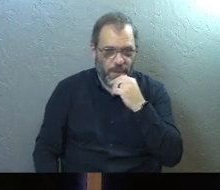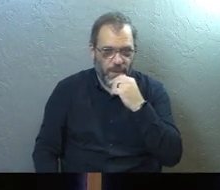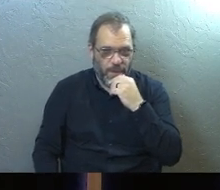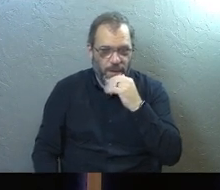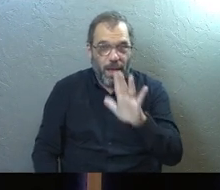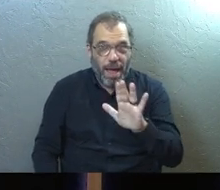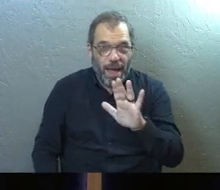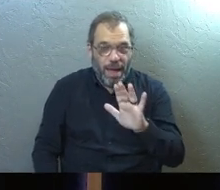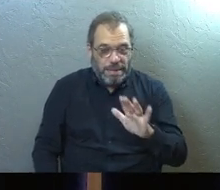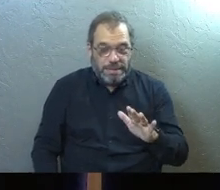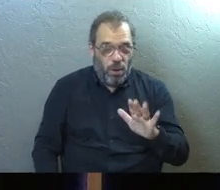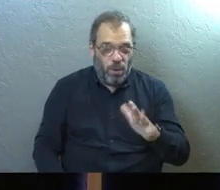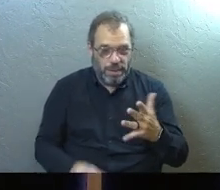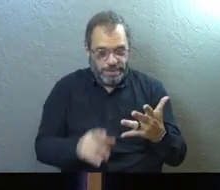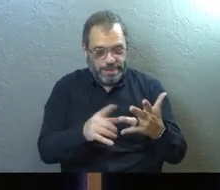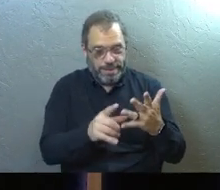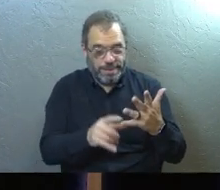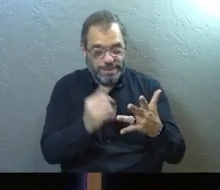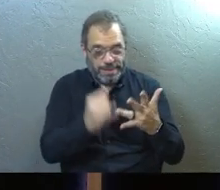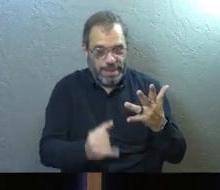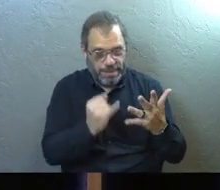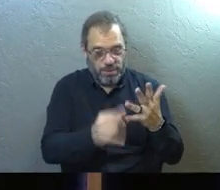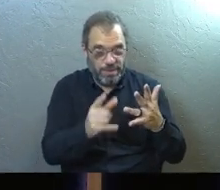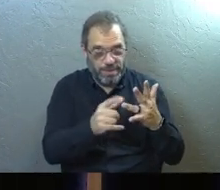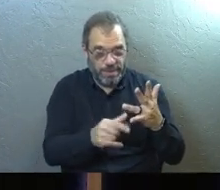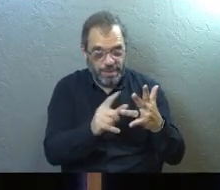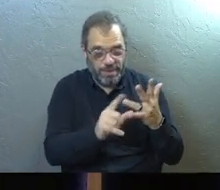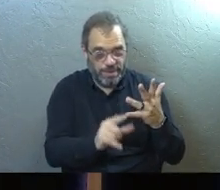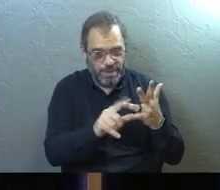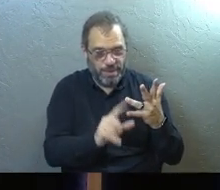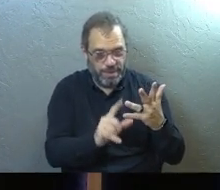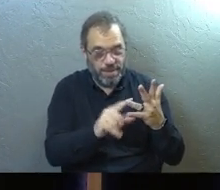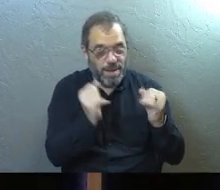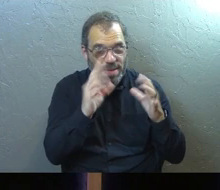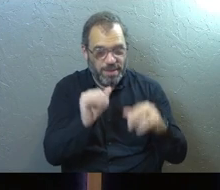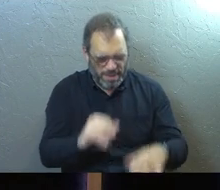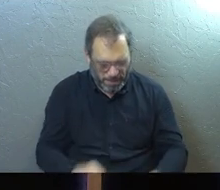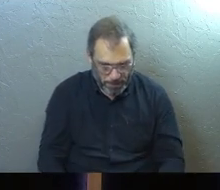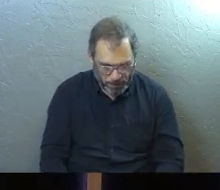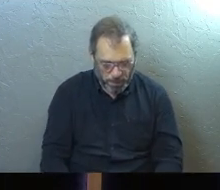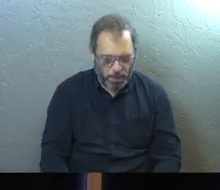I just got a couple of final points to teach you because these are just amazing.